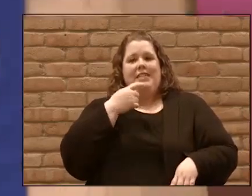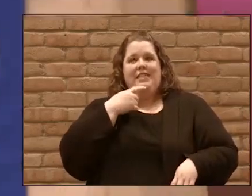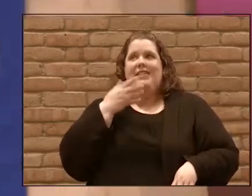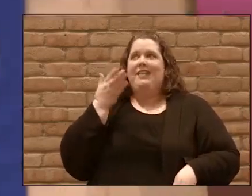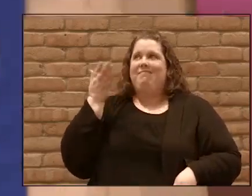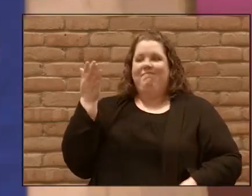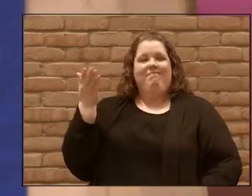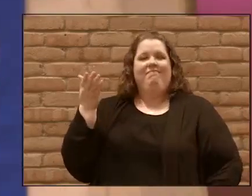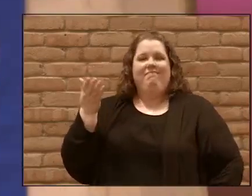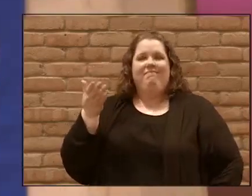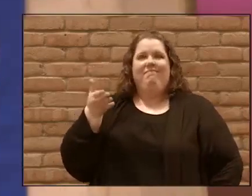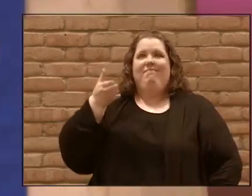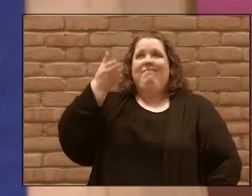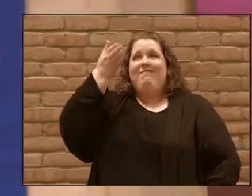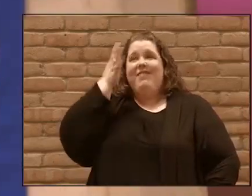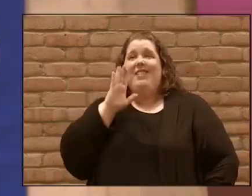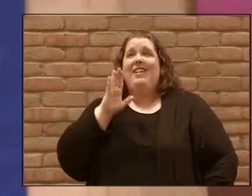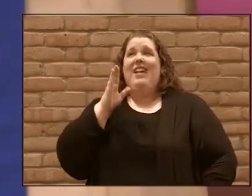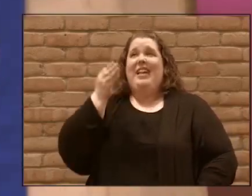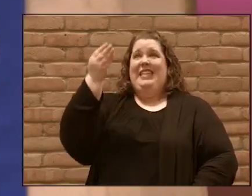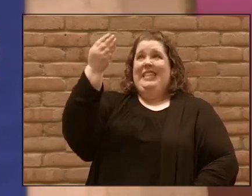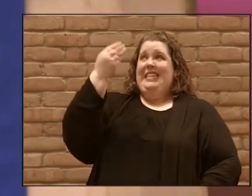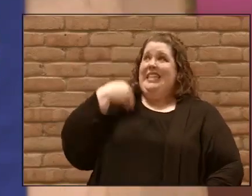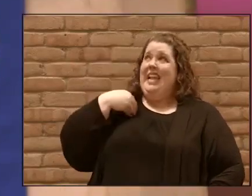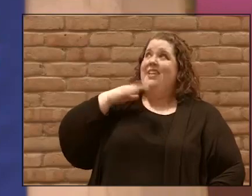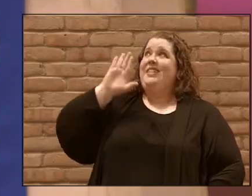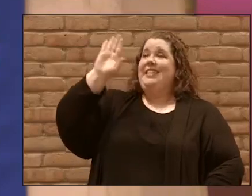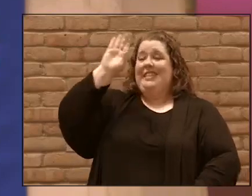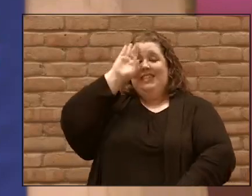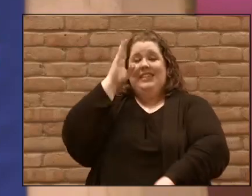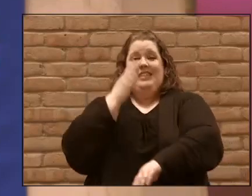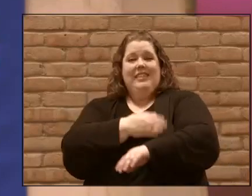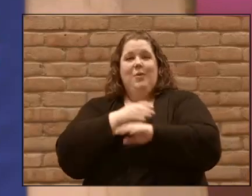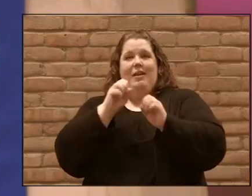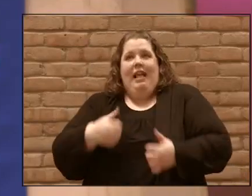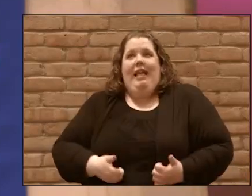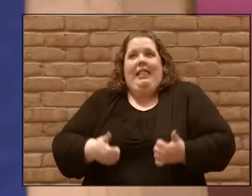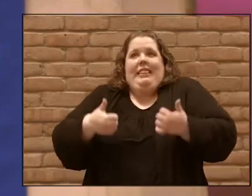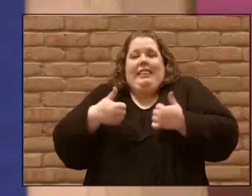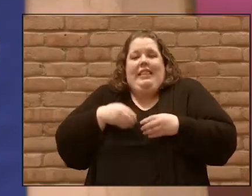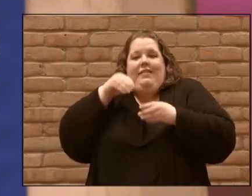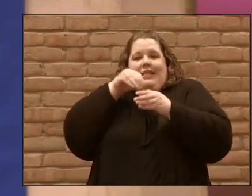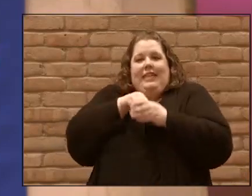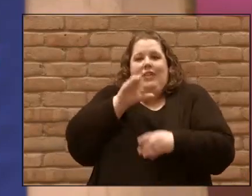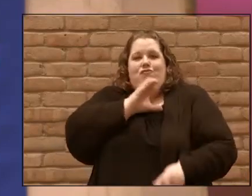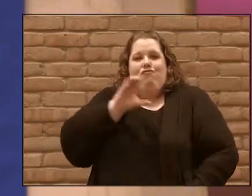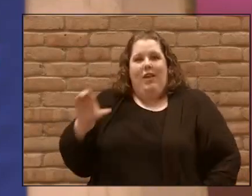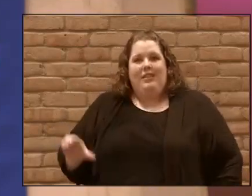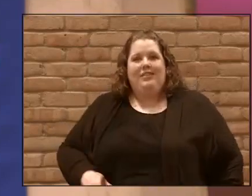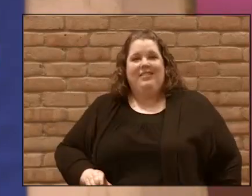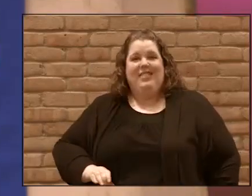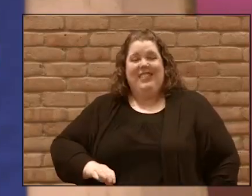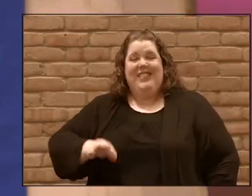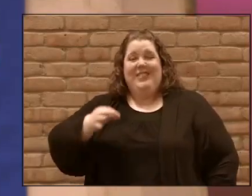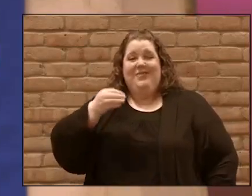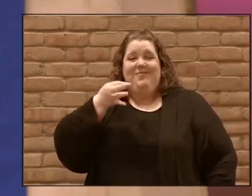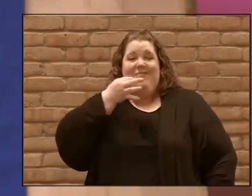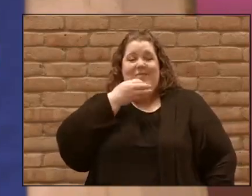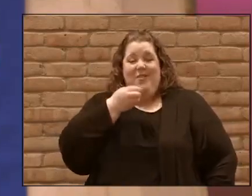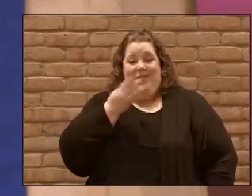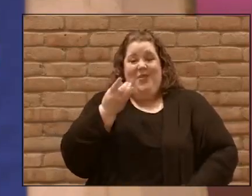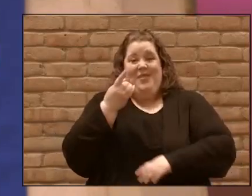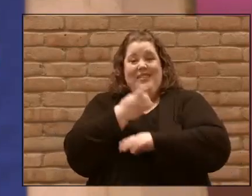his son so that we could be alive in Christ. And in just a few days from now we're going to kneel down